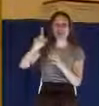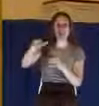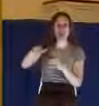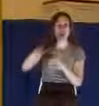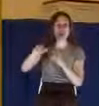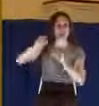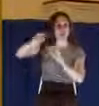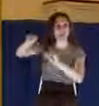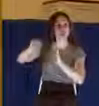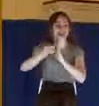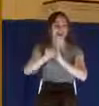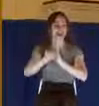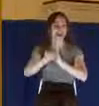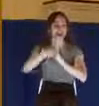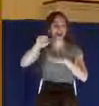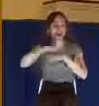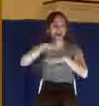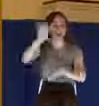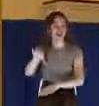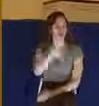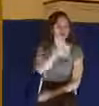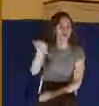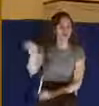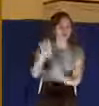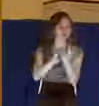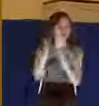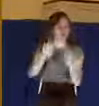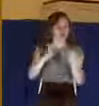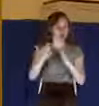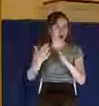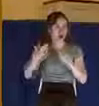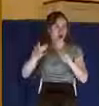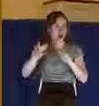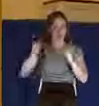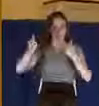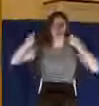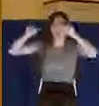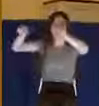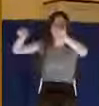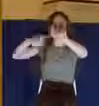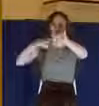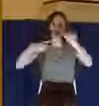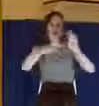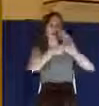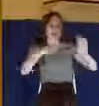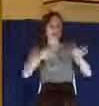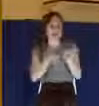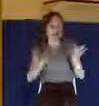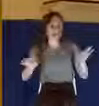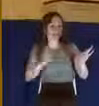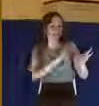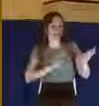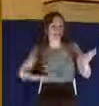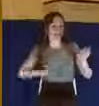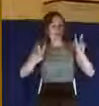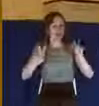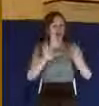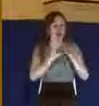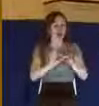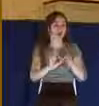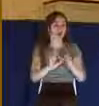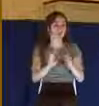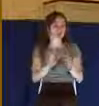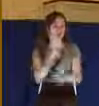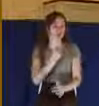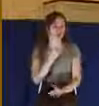the Jews. What they were doing here is they were playing a game with Jesus called the game of kings. There are historical